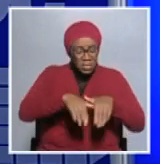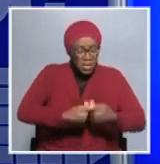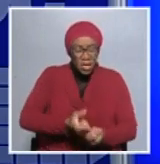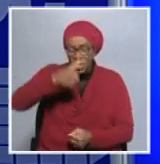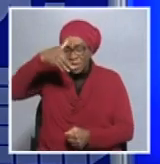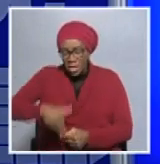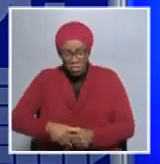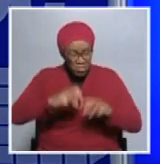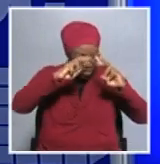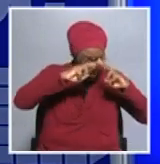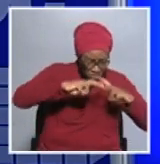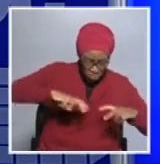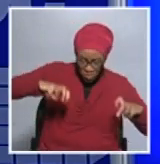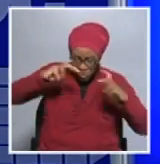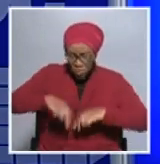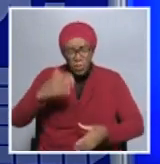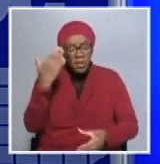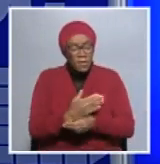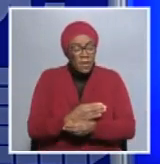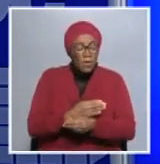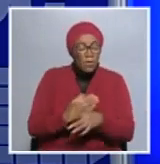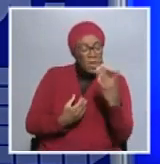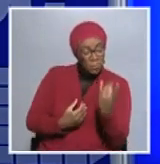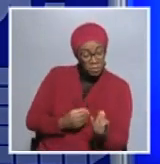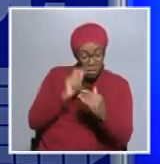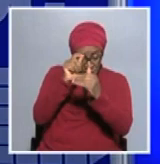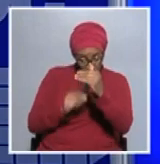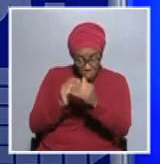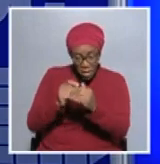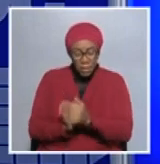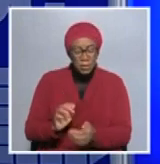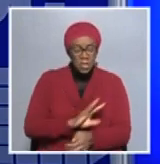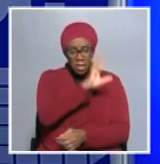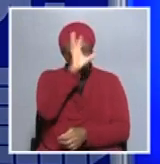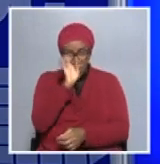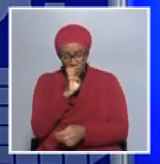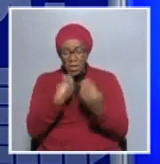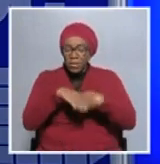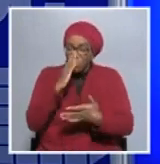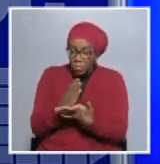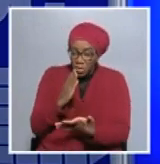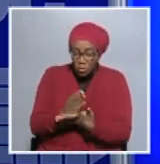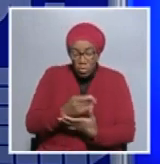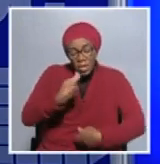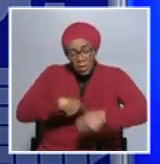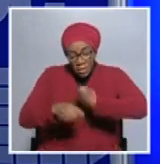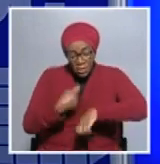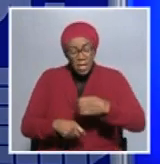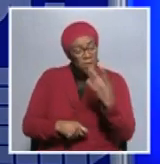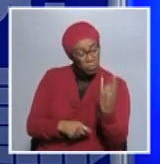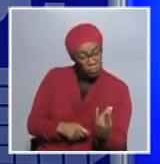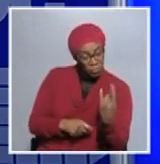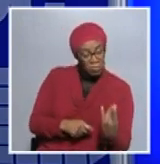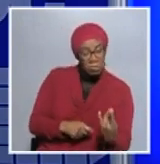new markets in West and Central Africa in a quest to secure competitive and sustainable markets for the northern communal areas livestock